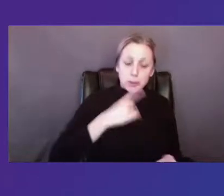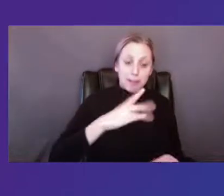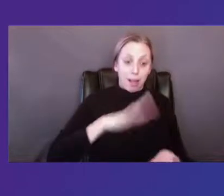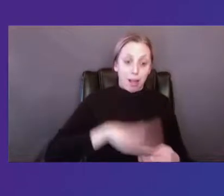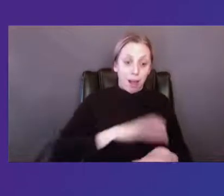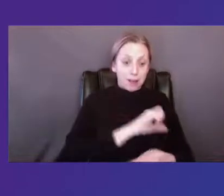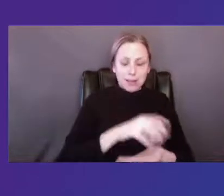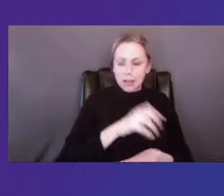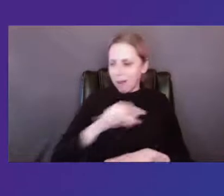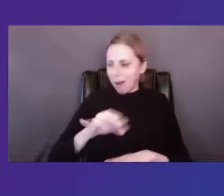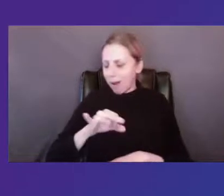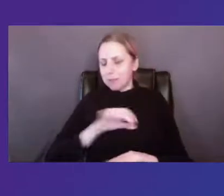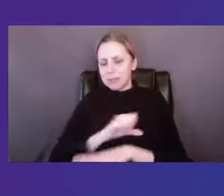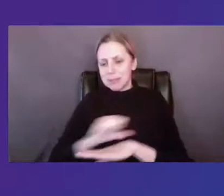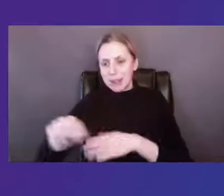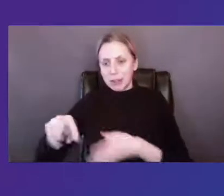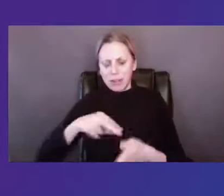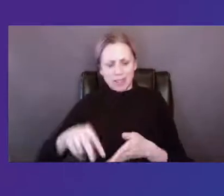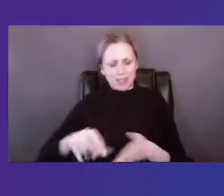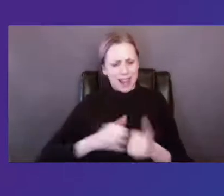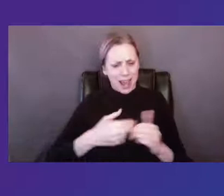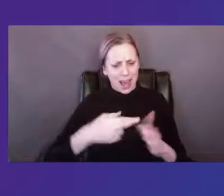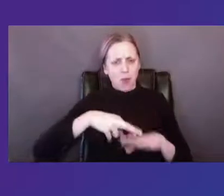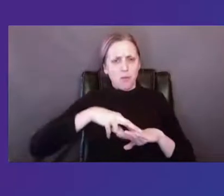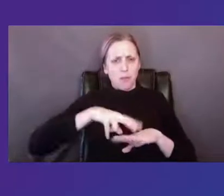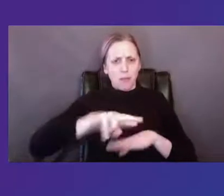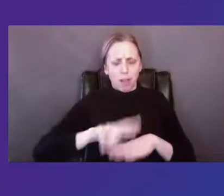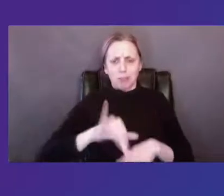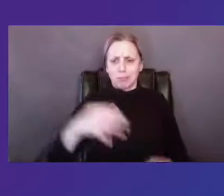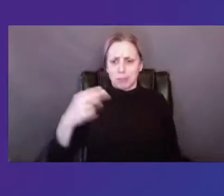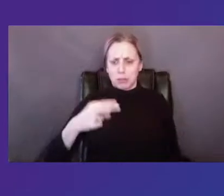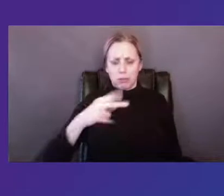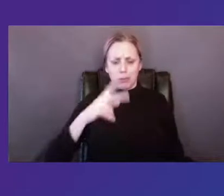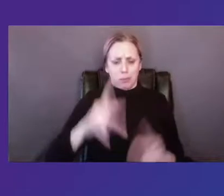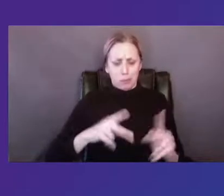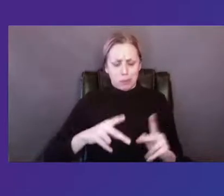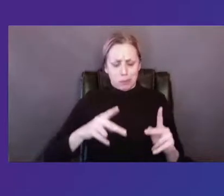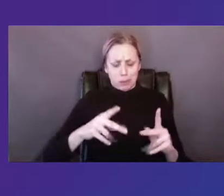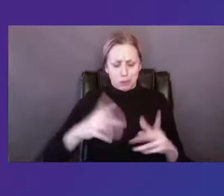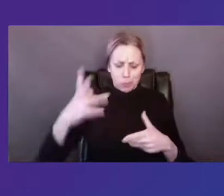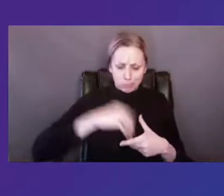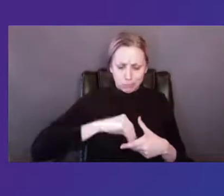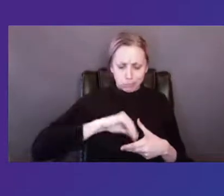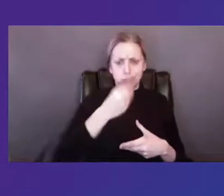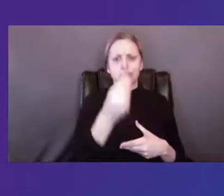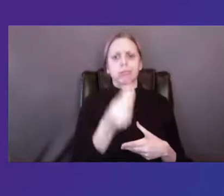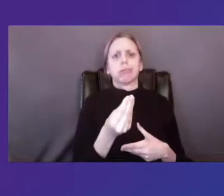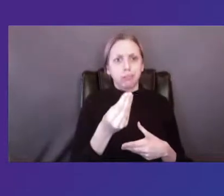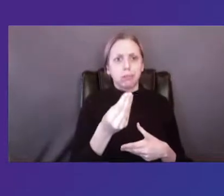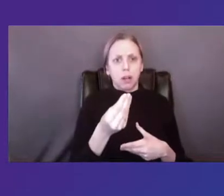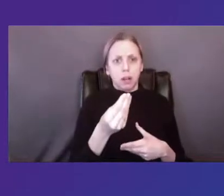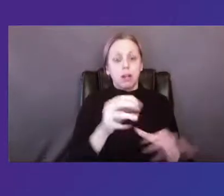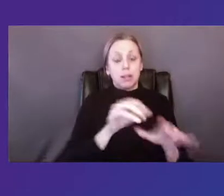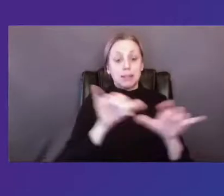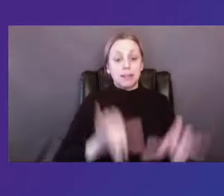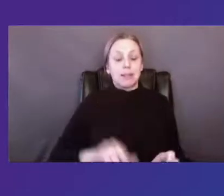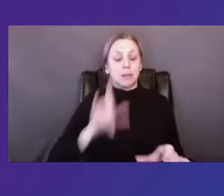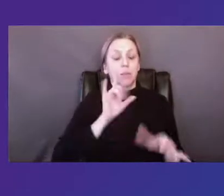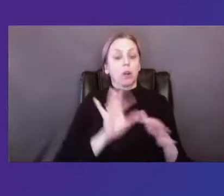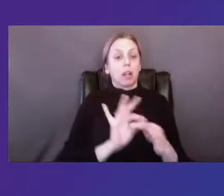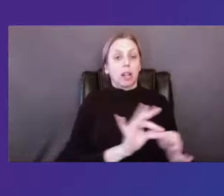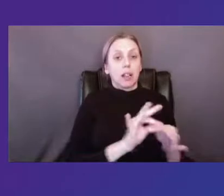truthfully reflect history and the people we are what do systems of collective care look like